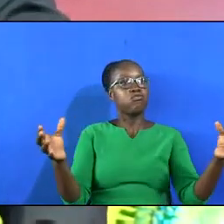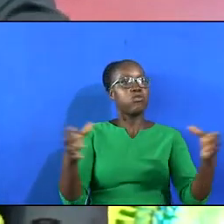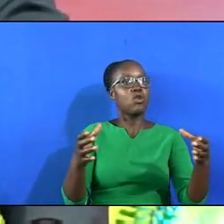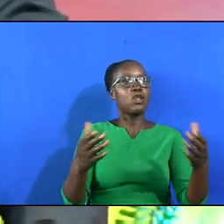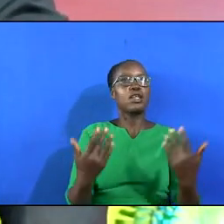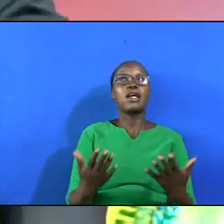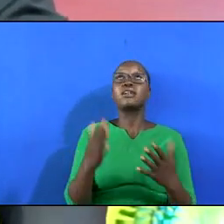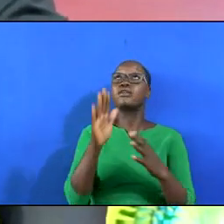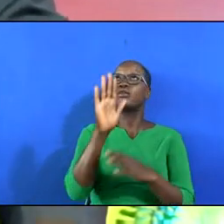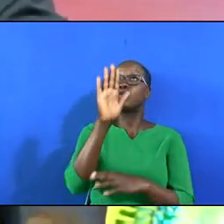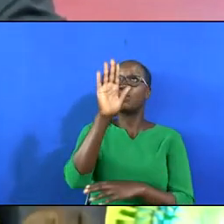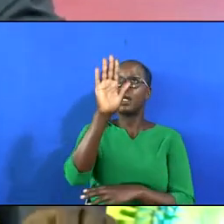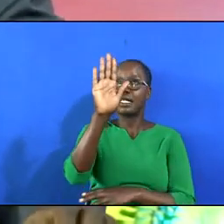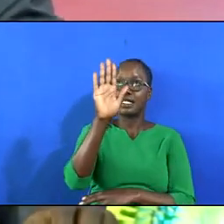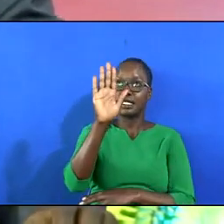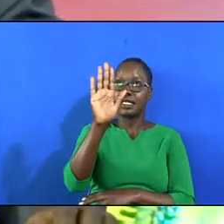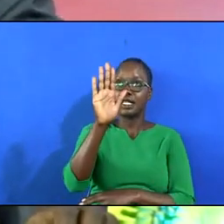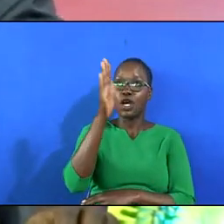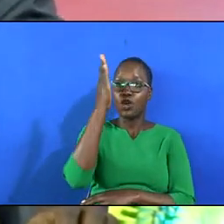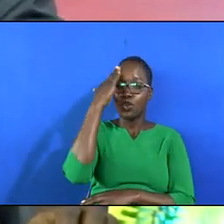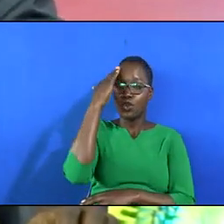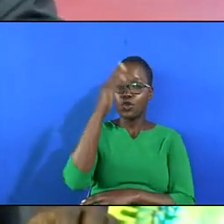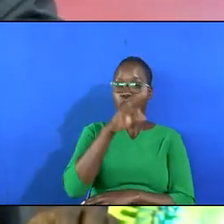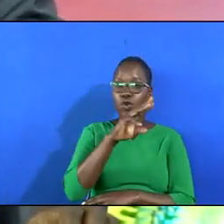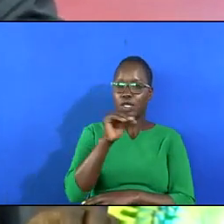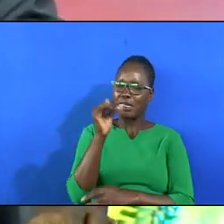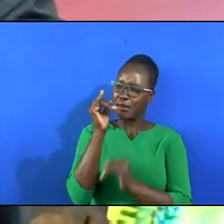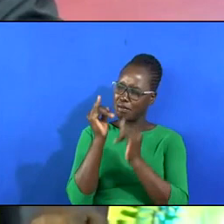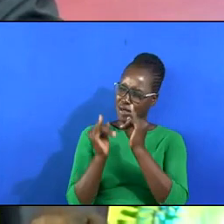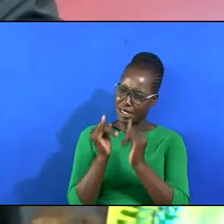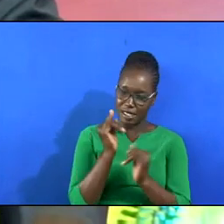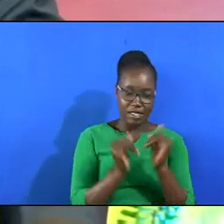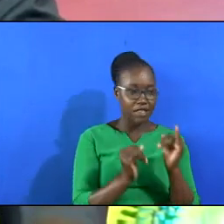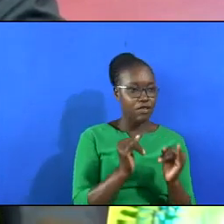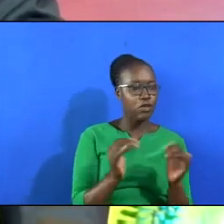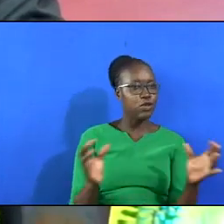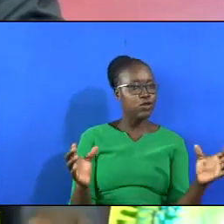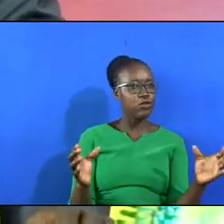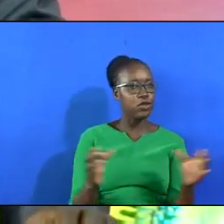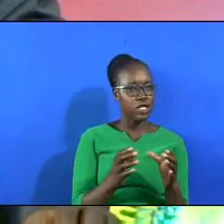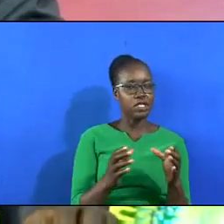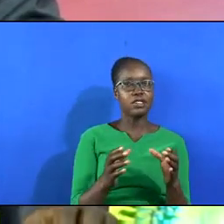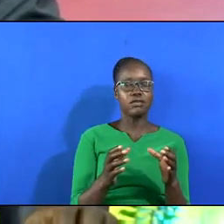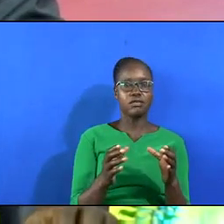hands You know them individually And collectively